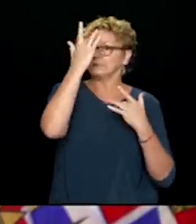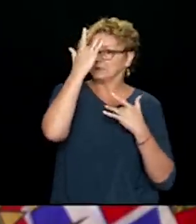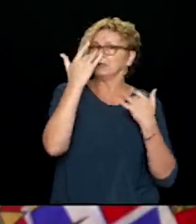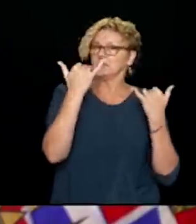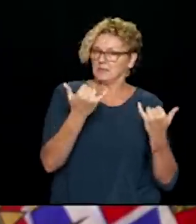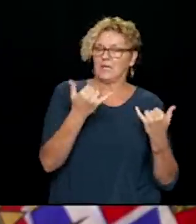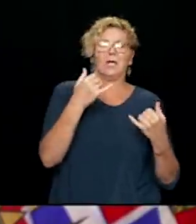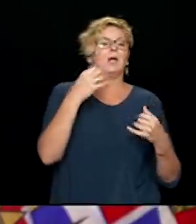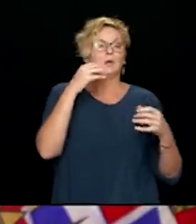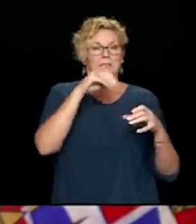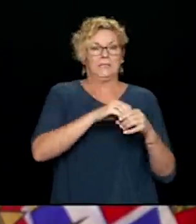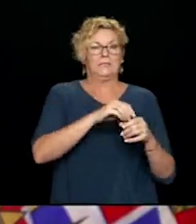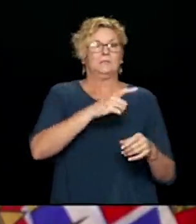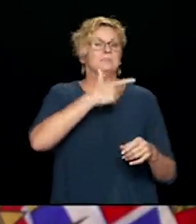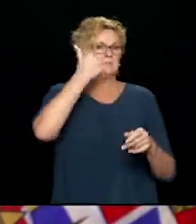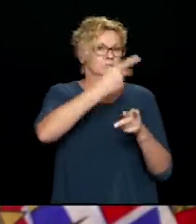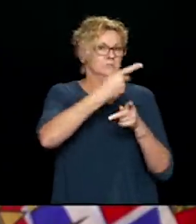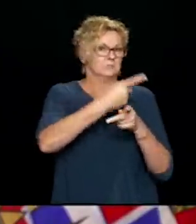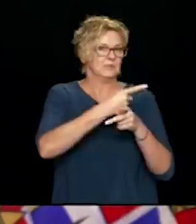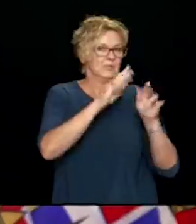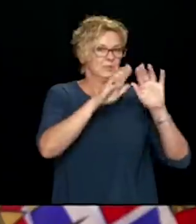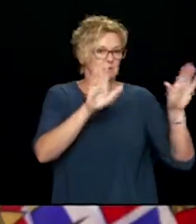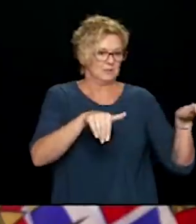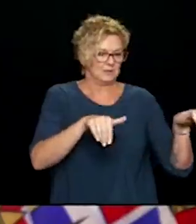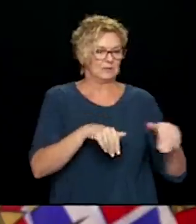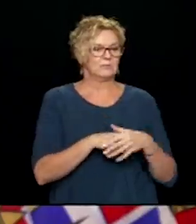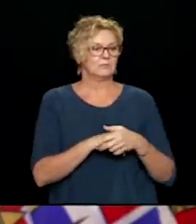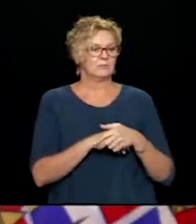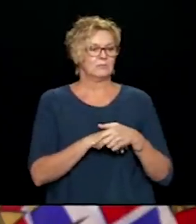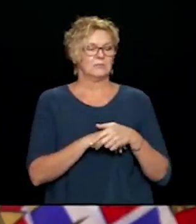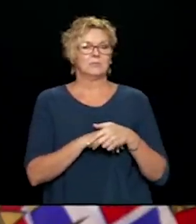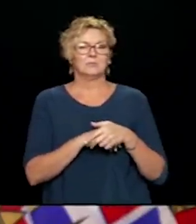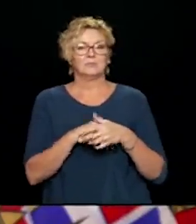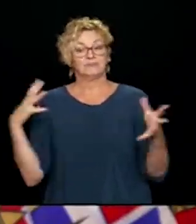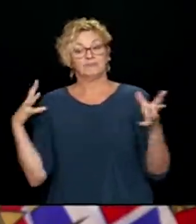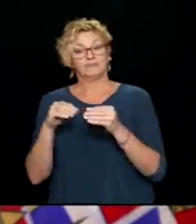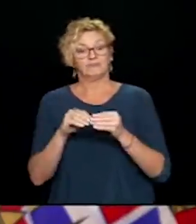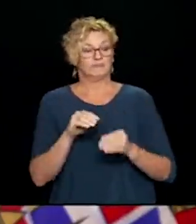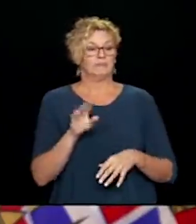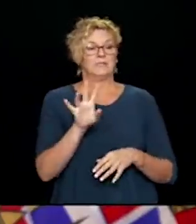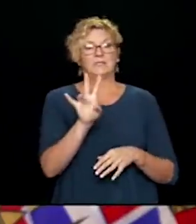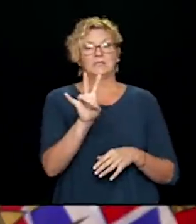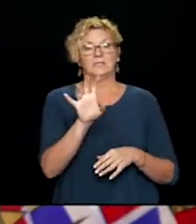13 active outbreaks in the health care system. And a total of 791